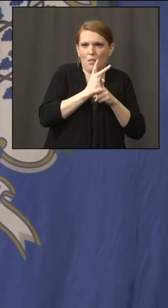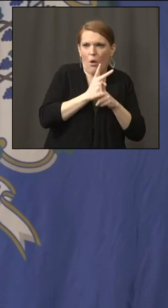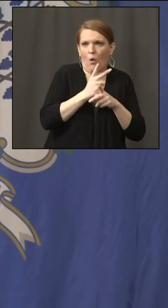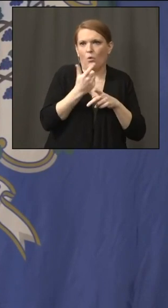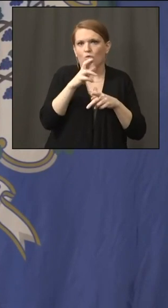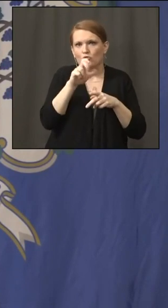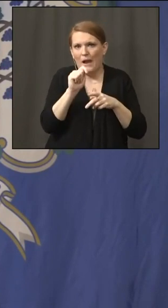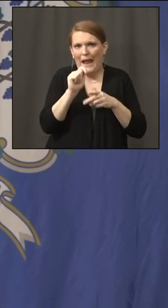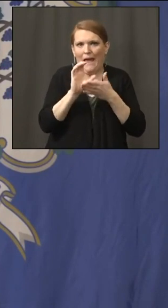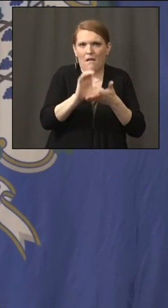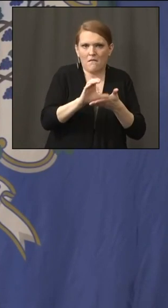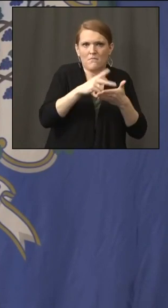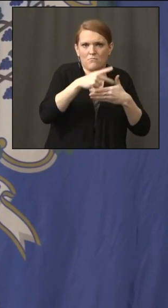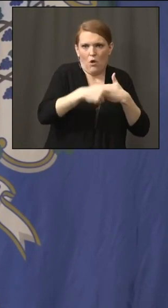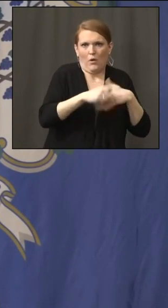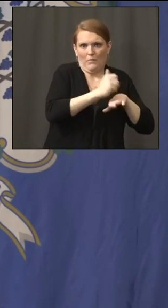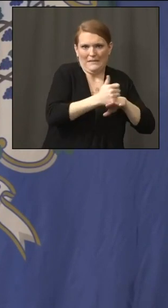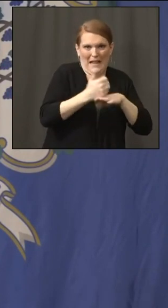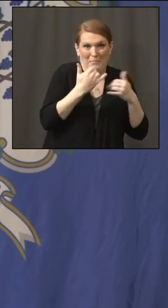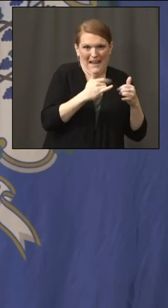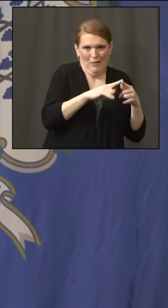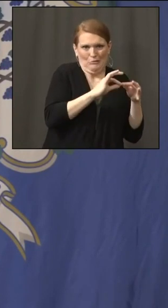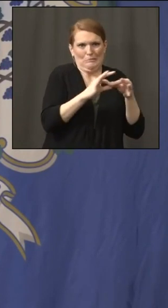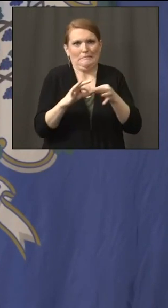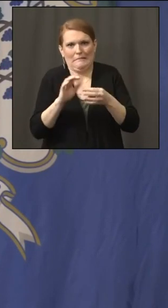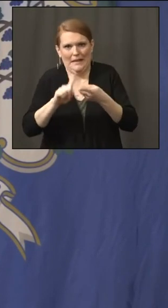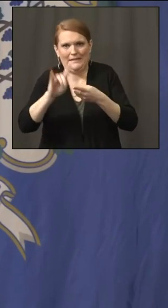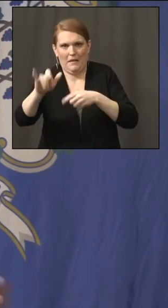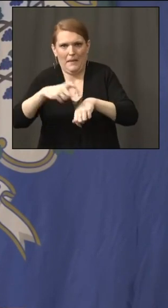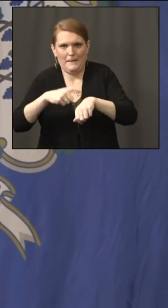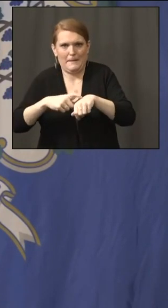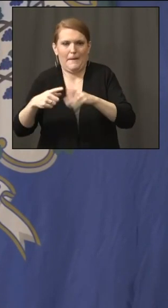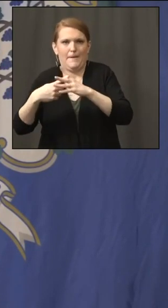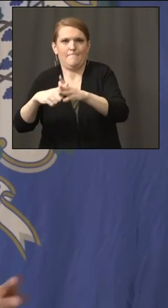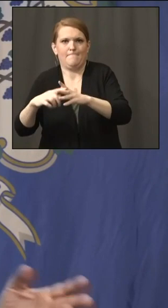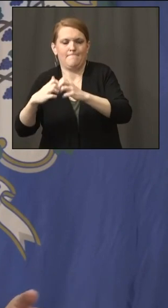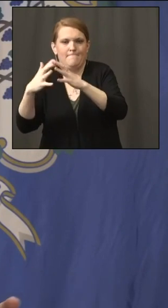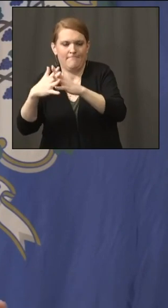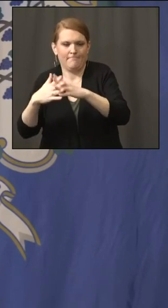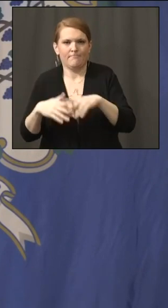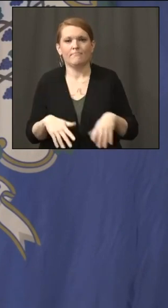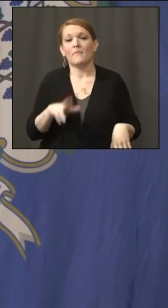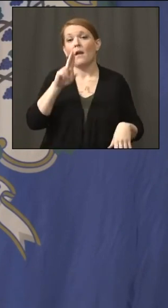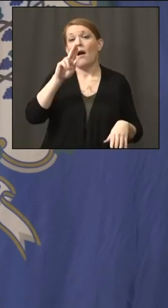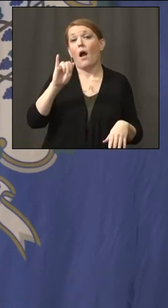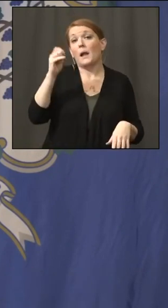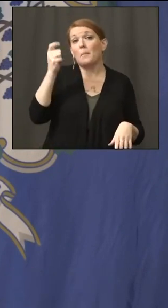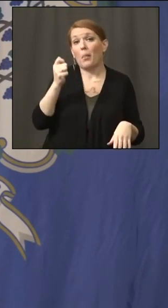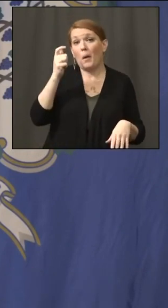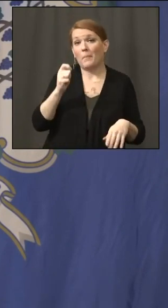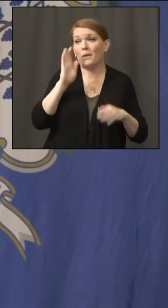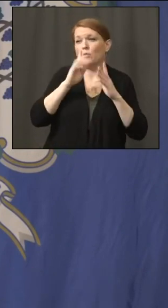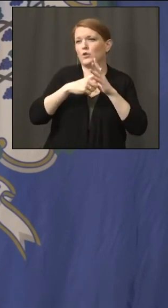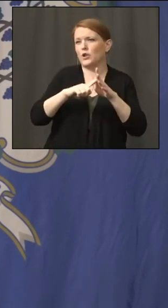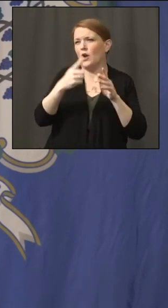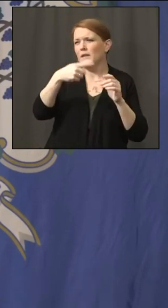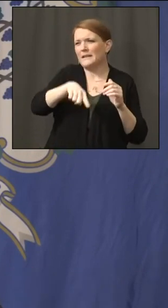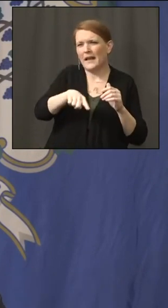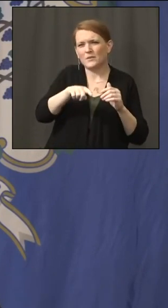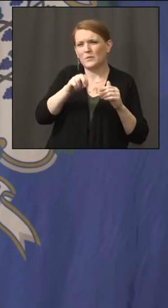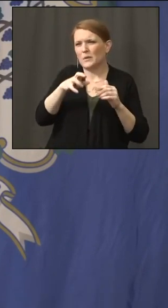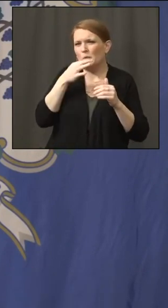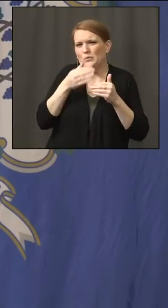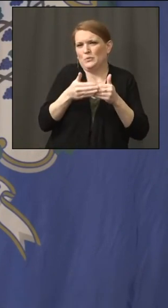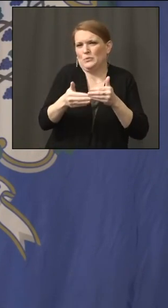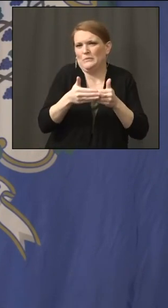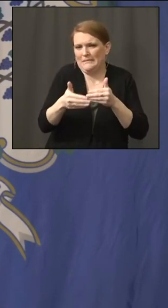that Glenn just described. Unemployment is going to be next week or soon thereafter, depending on guidance